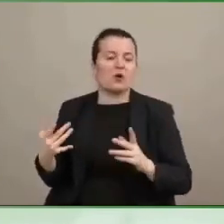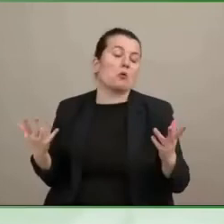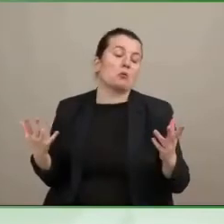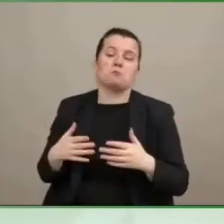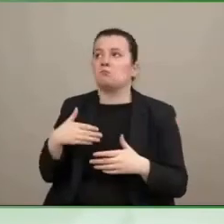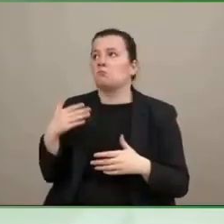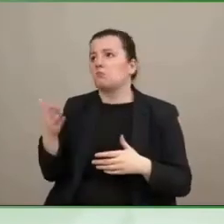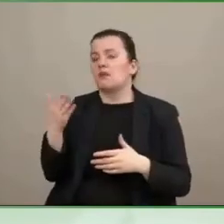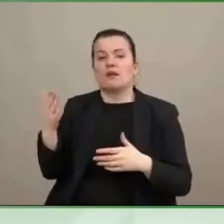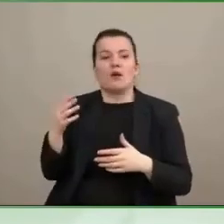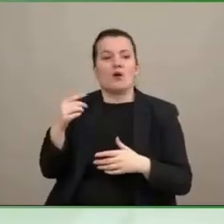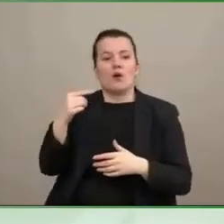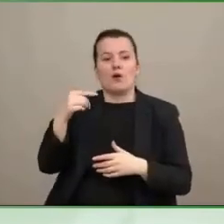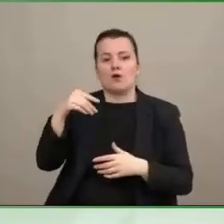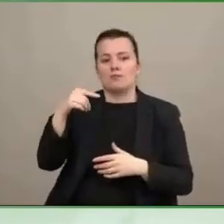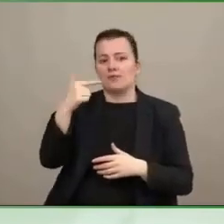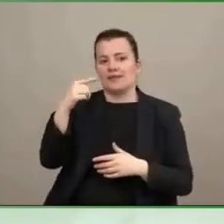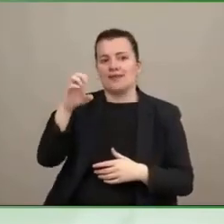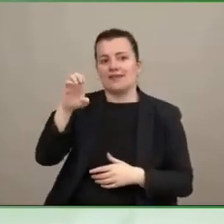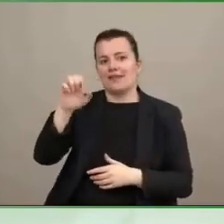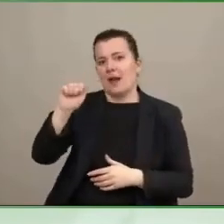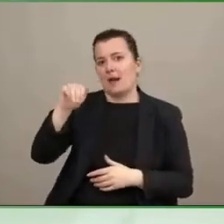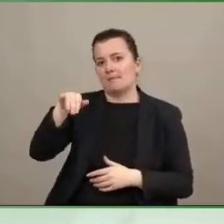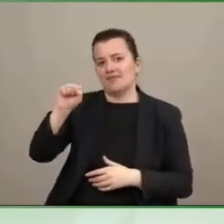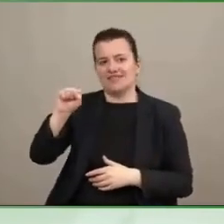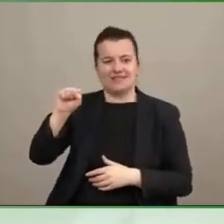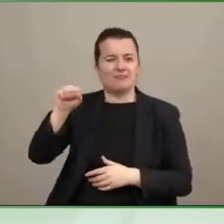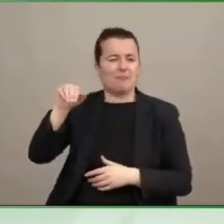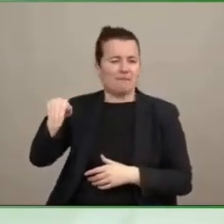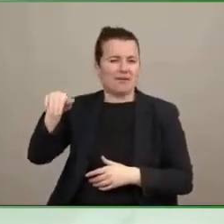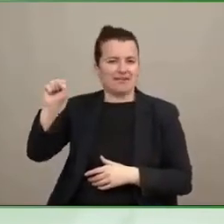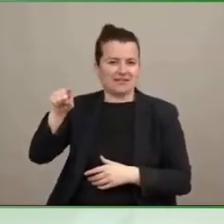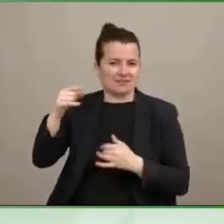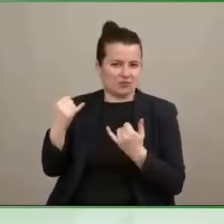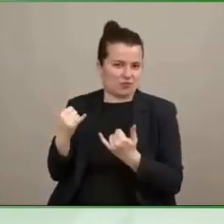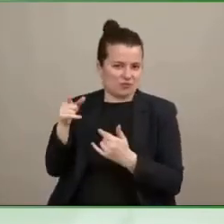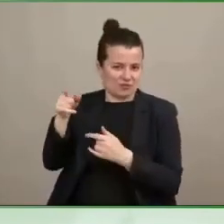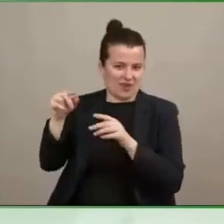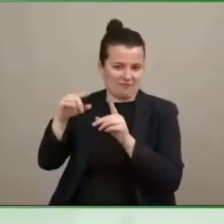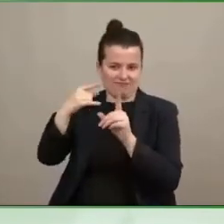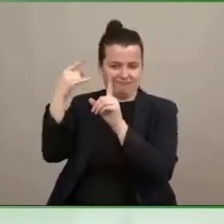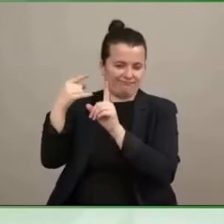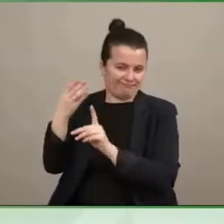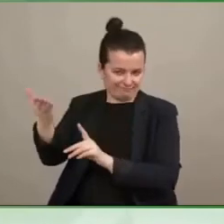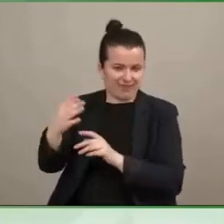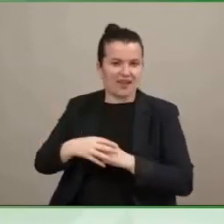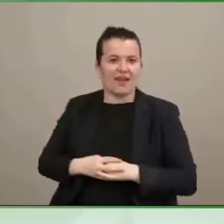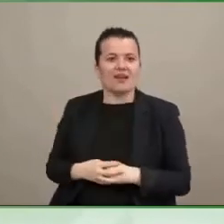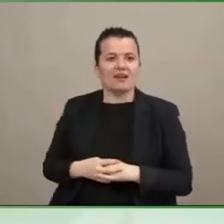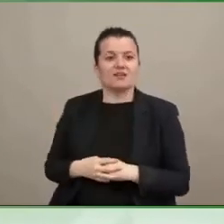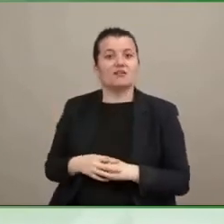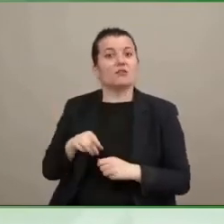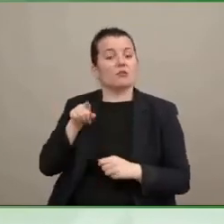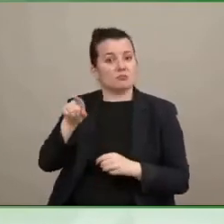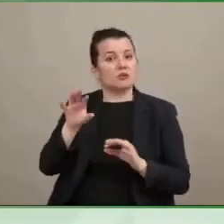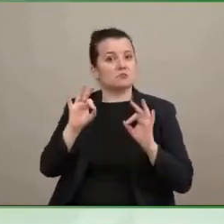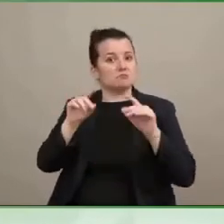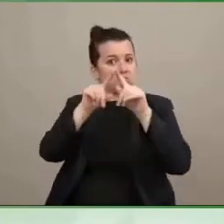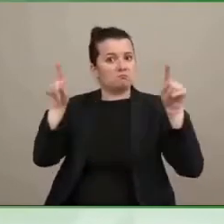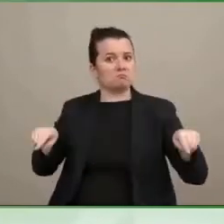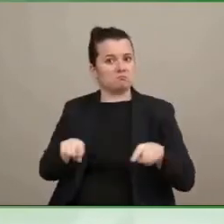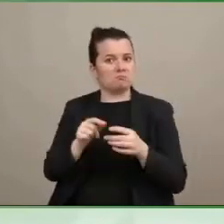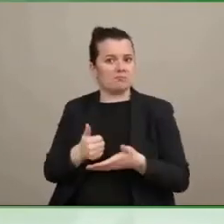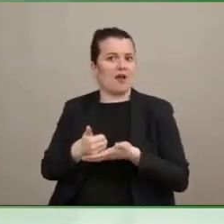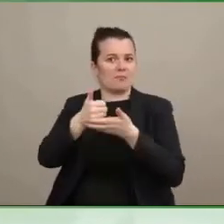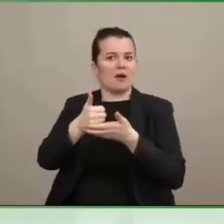as we're using today, that really lend themselves to being part of that group. But the issue becomes, and what you raise is a very interesting